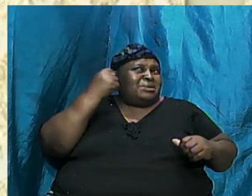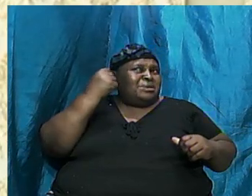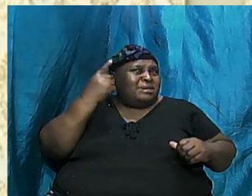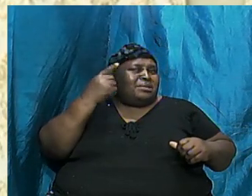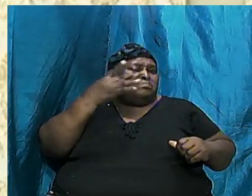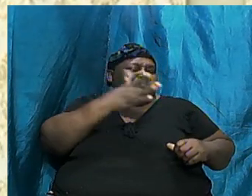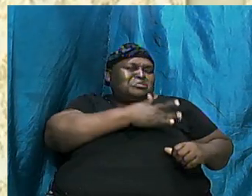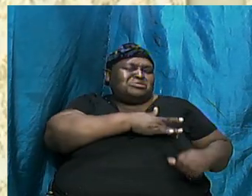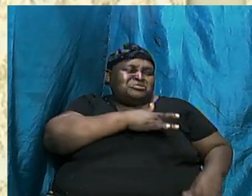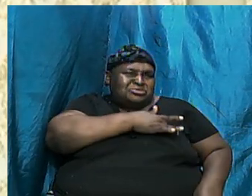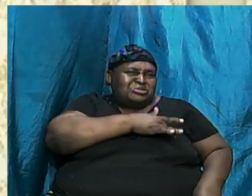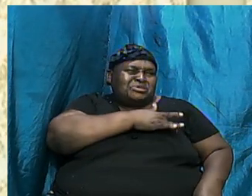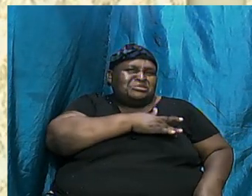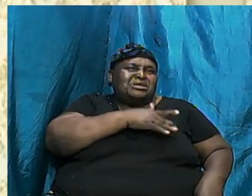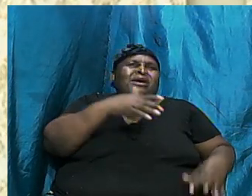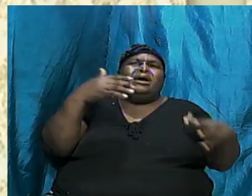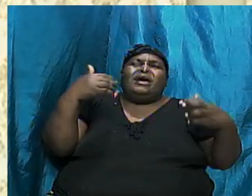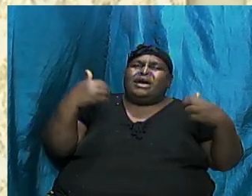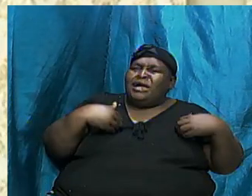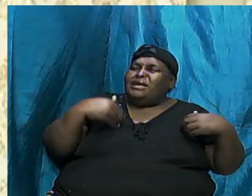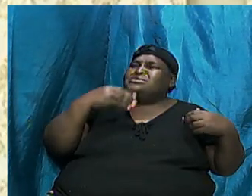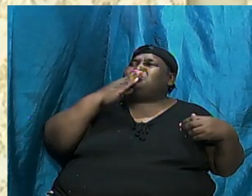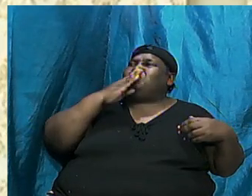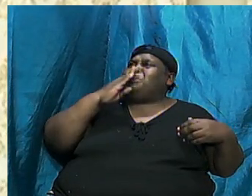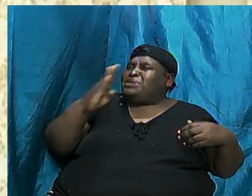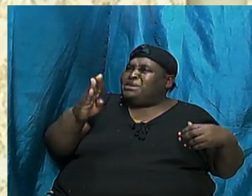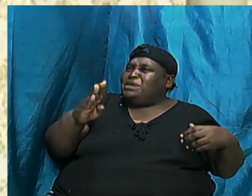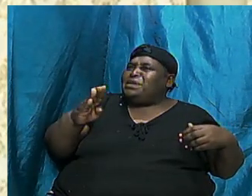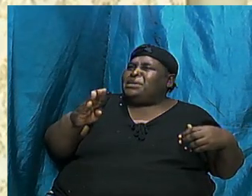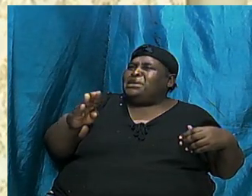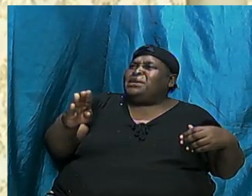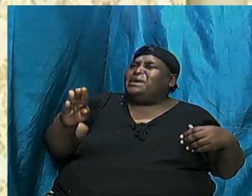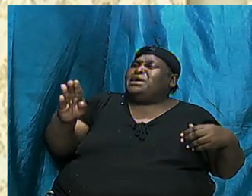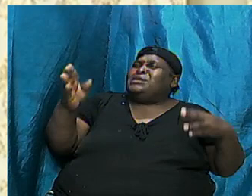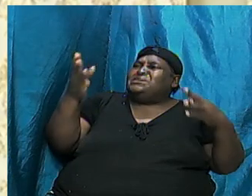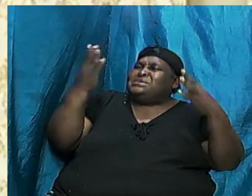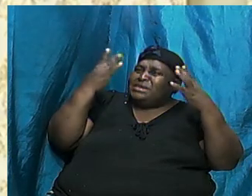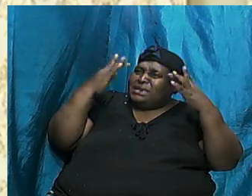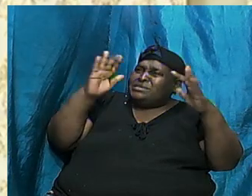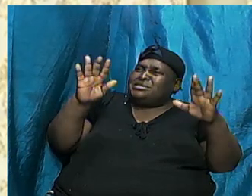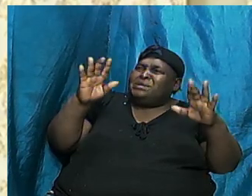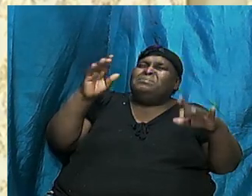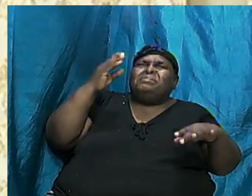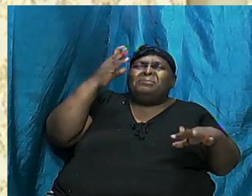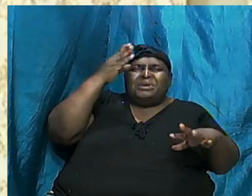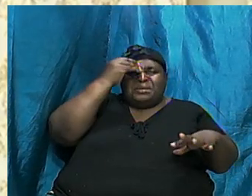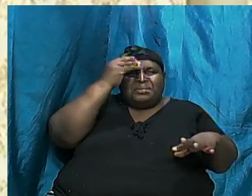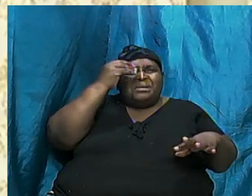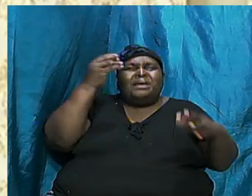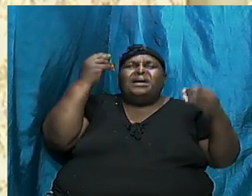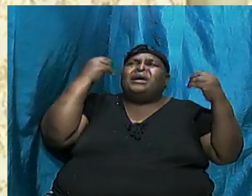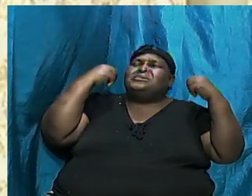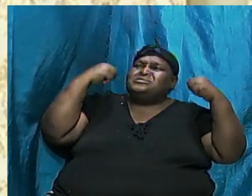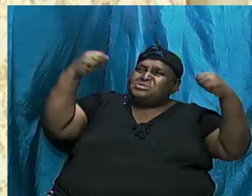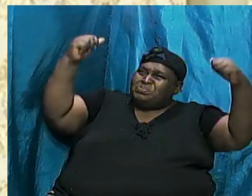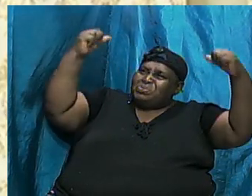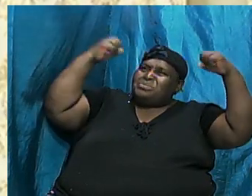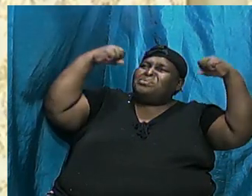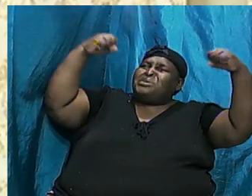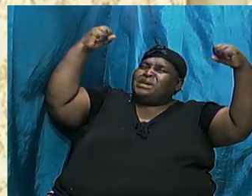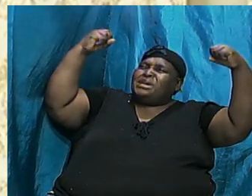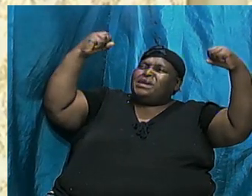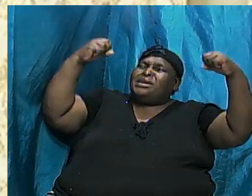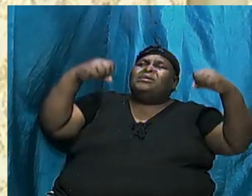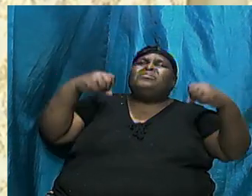that there had to be an intelligent mind there had to be a supreme being a